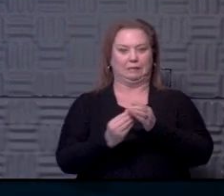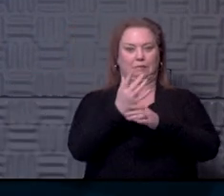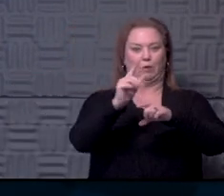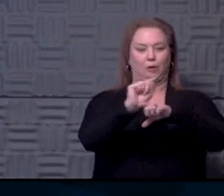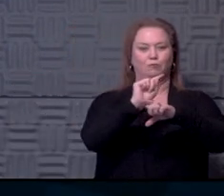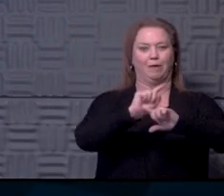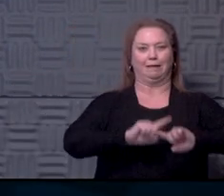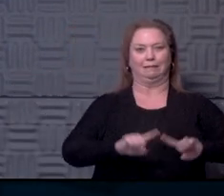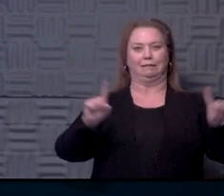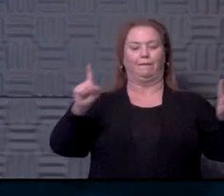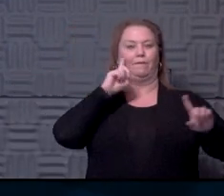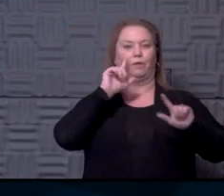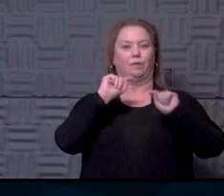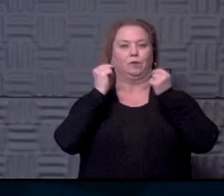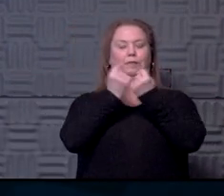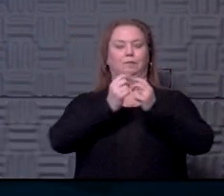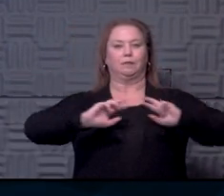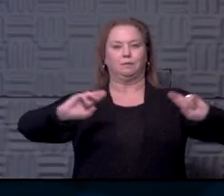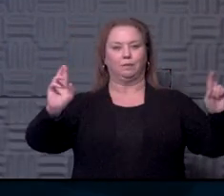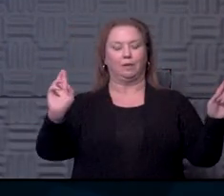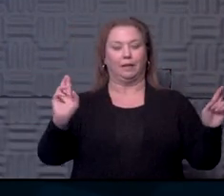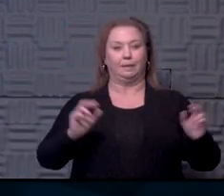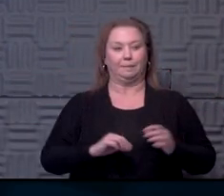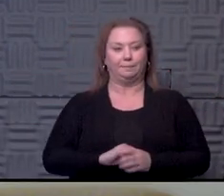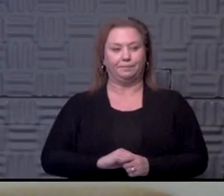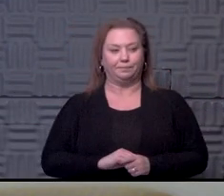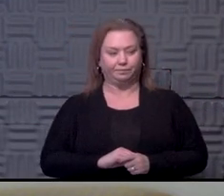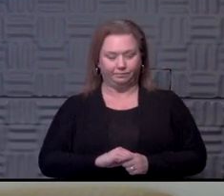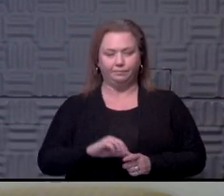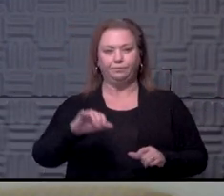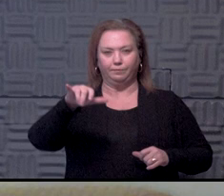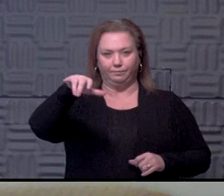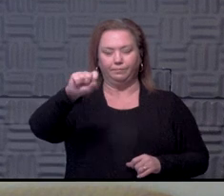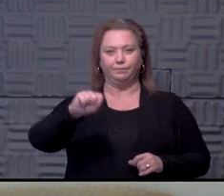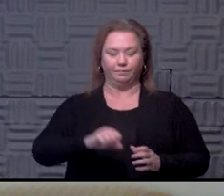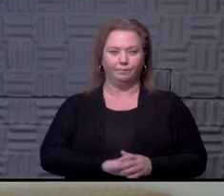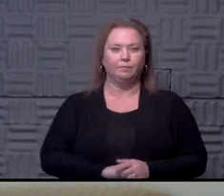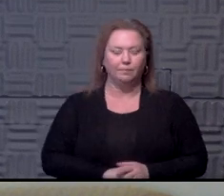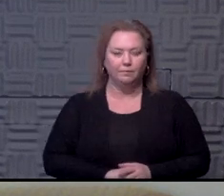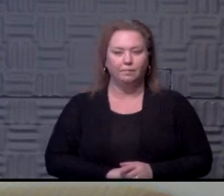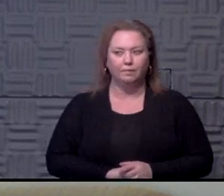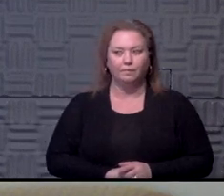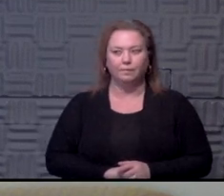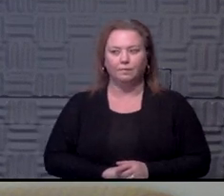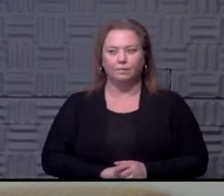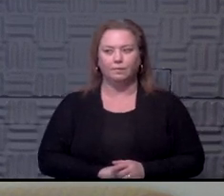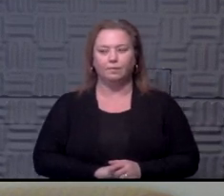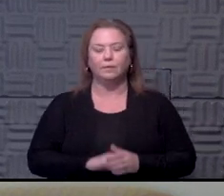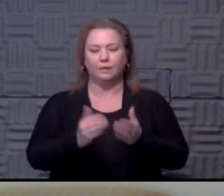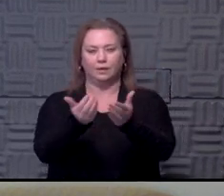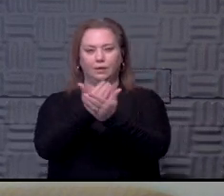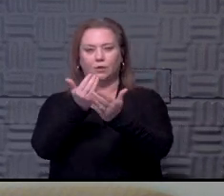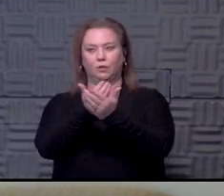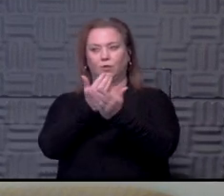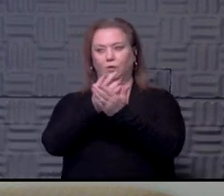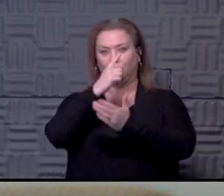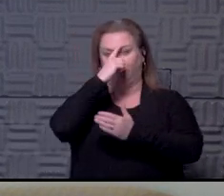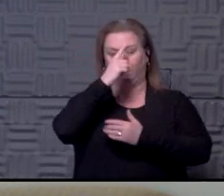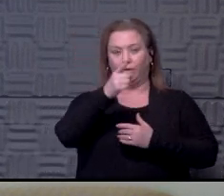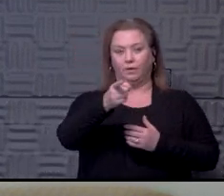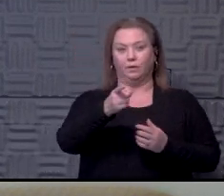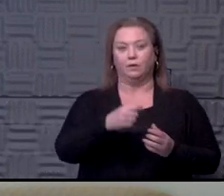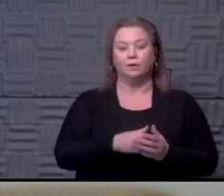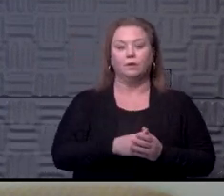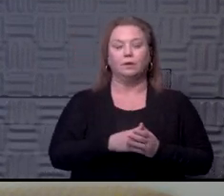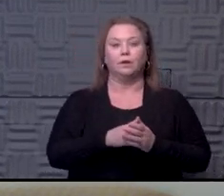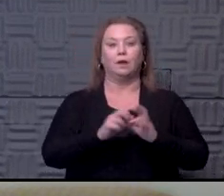time for the teams while they're preparing for the season, right? Yeah, absolutely. It is new for them. Again, it's new how